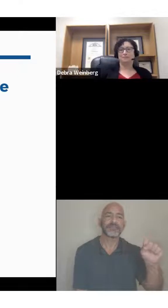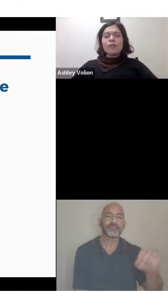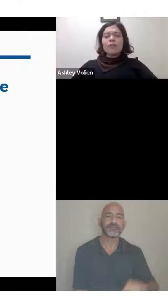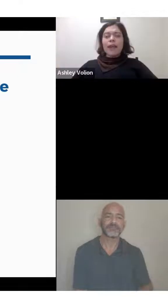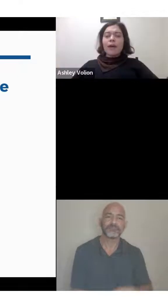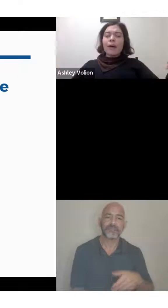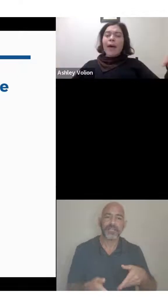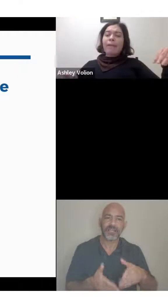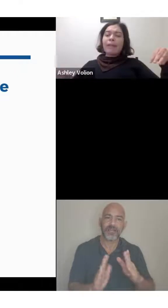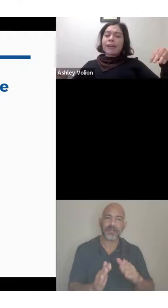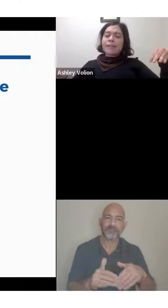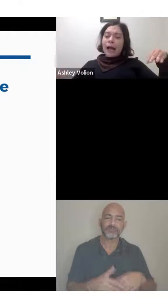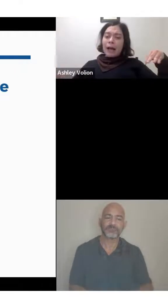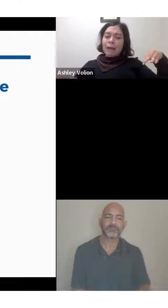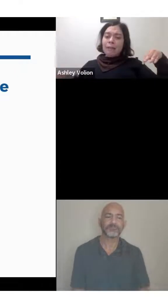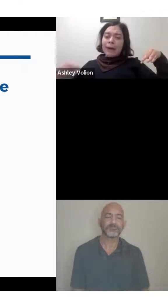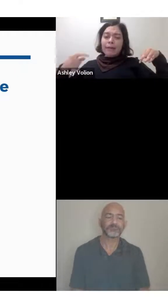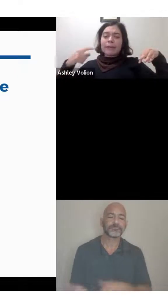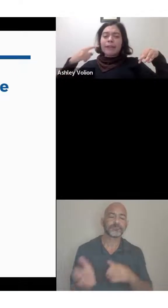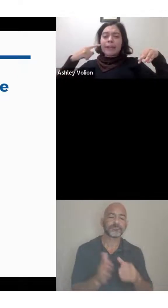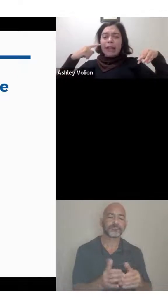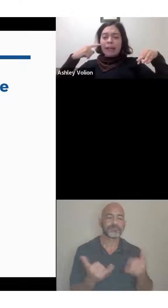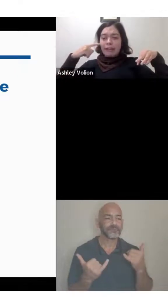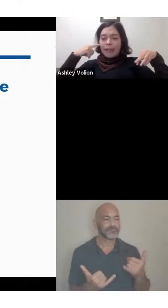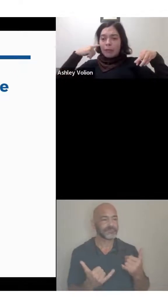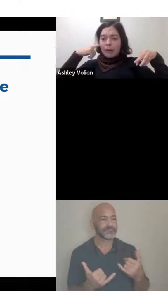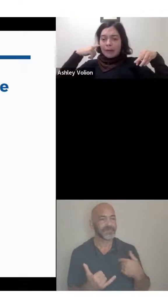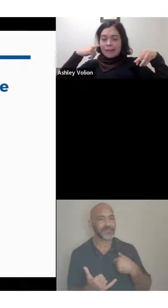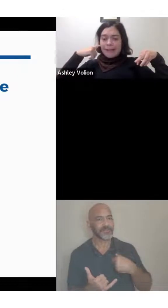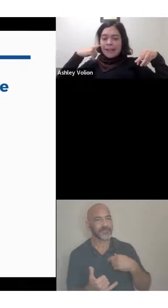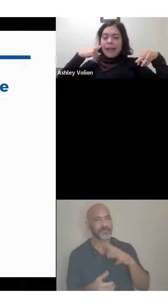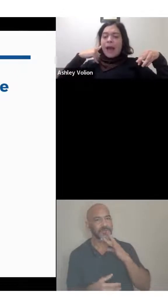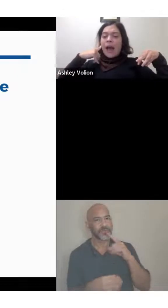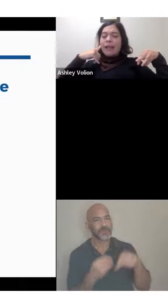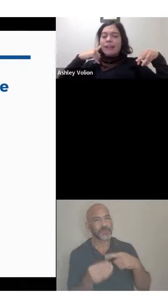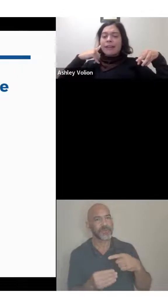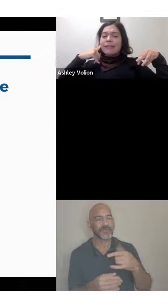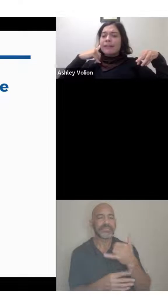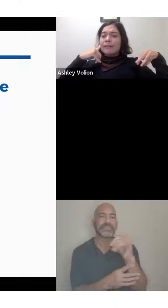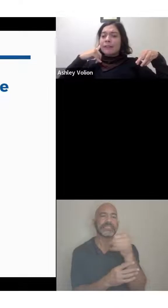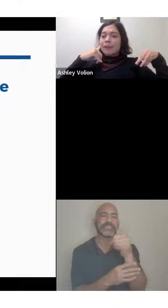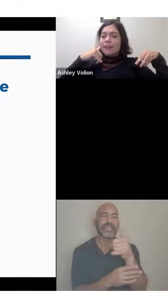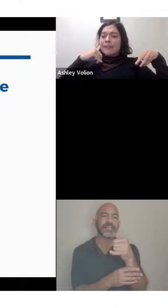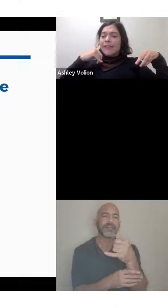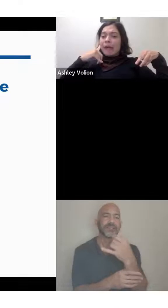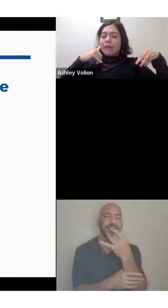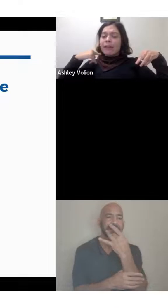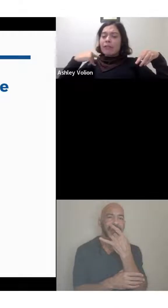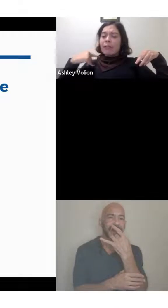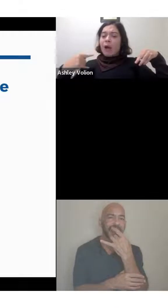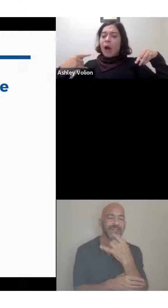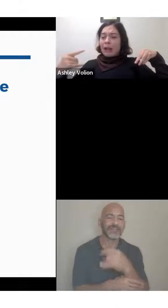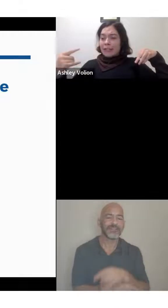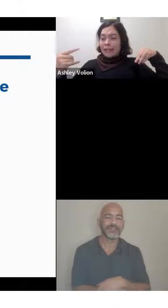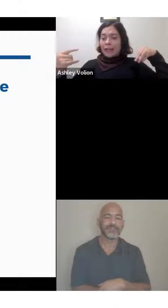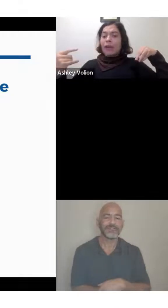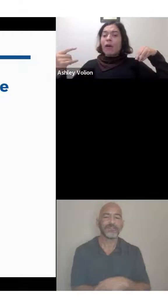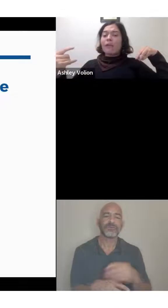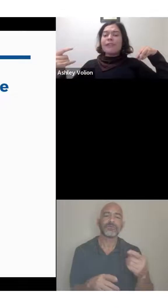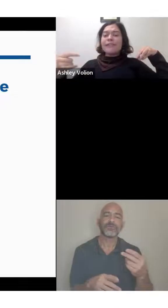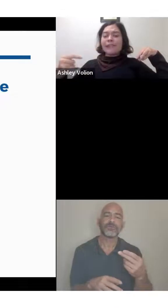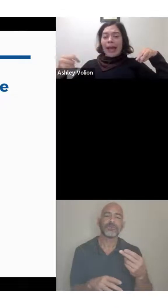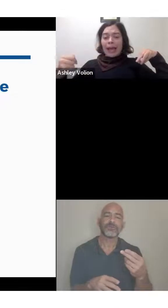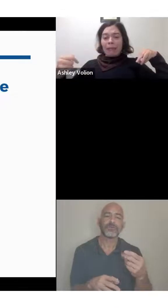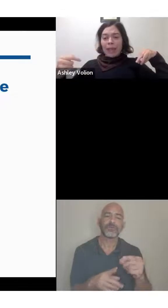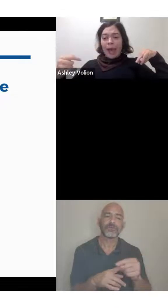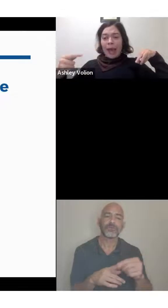So, now I'm going to talk about the yellow light words. And these are the words that we use with caution. And